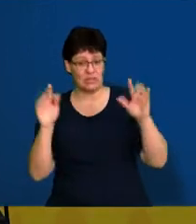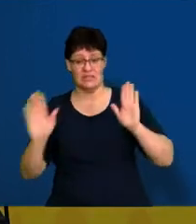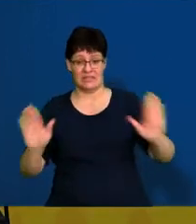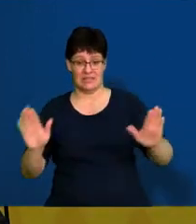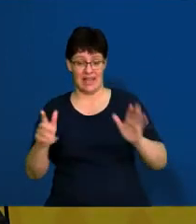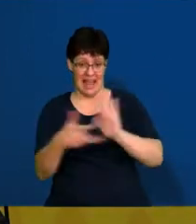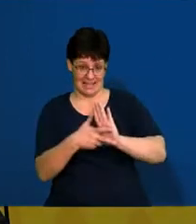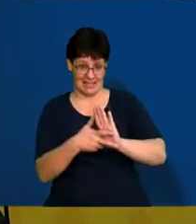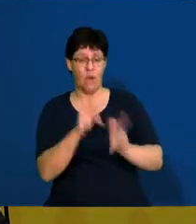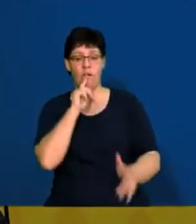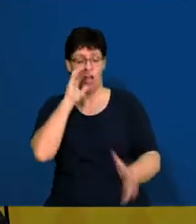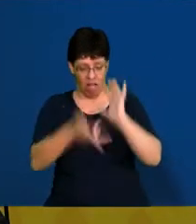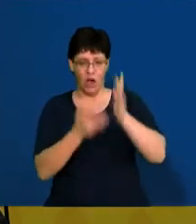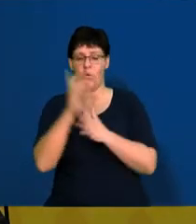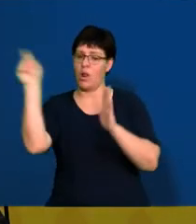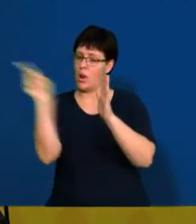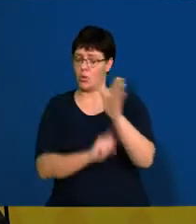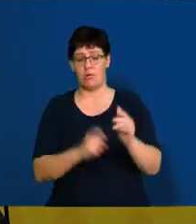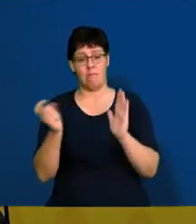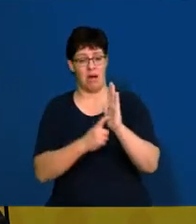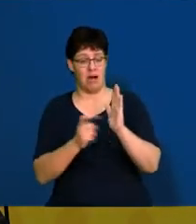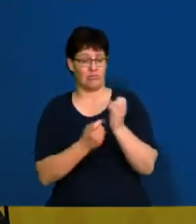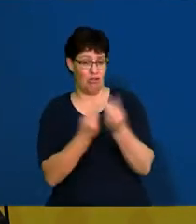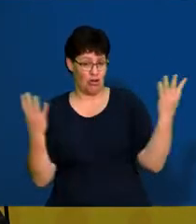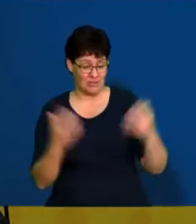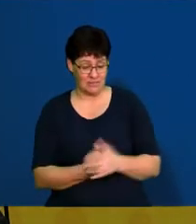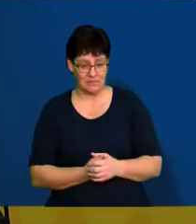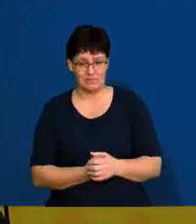Otherwise, you're going to lose out on quite a few marks there as well.